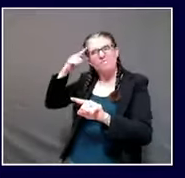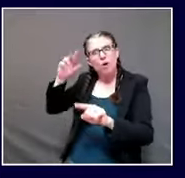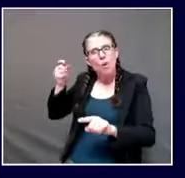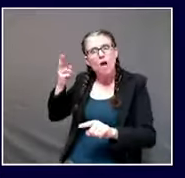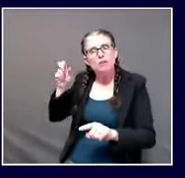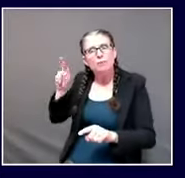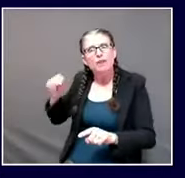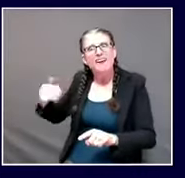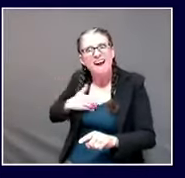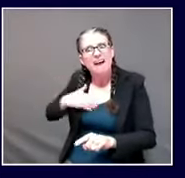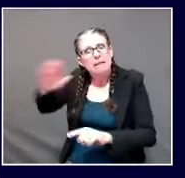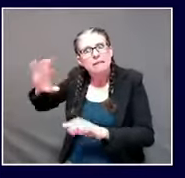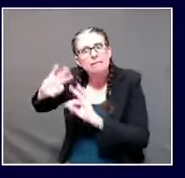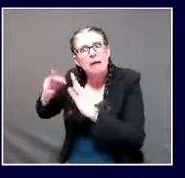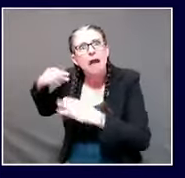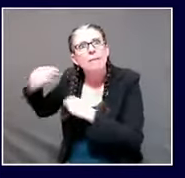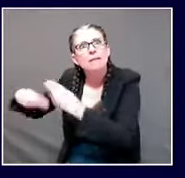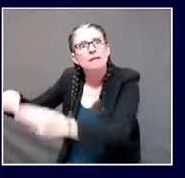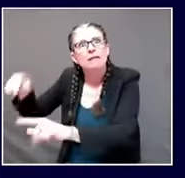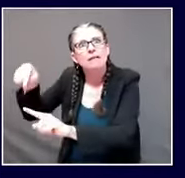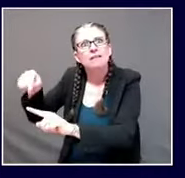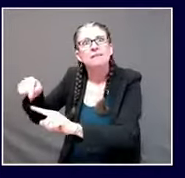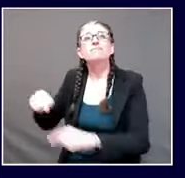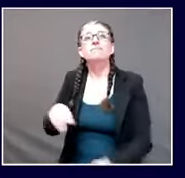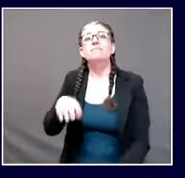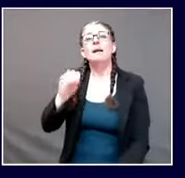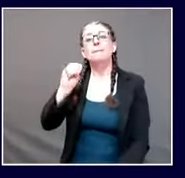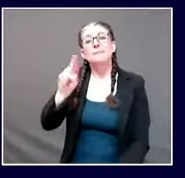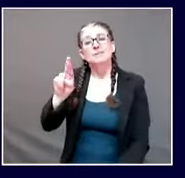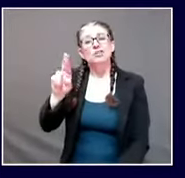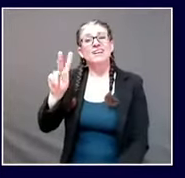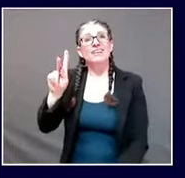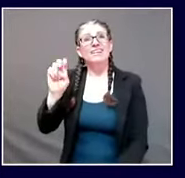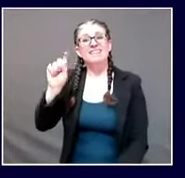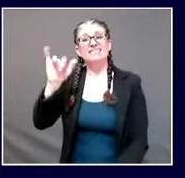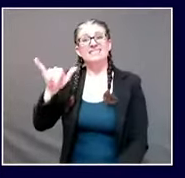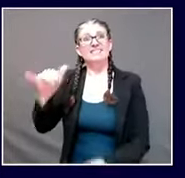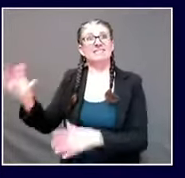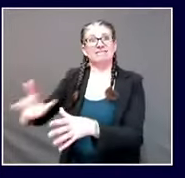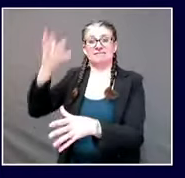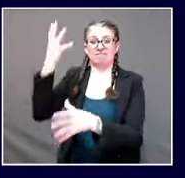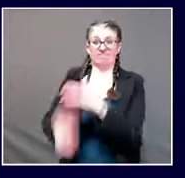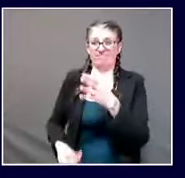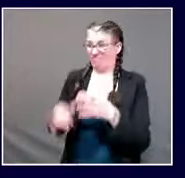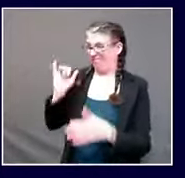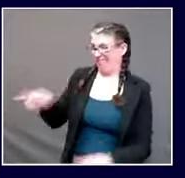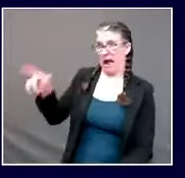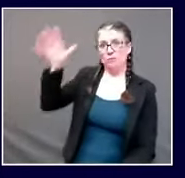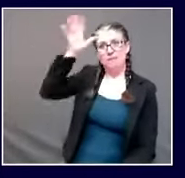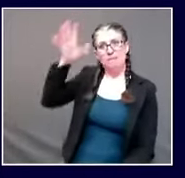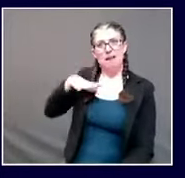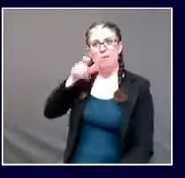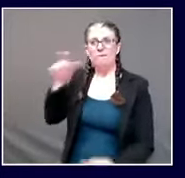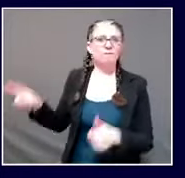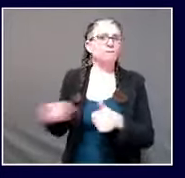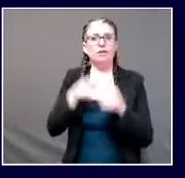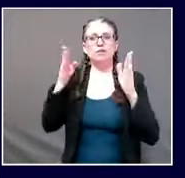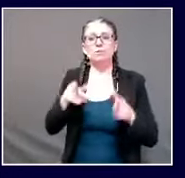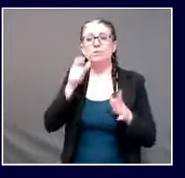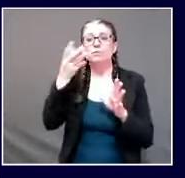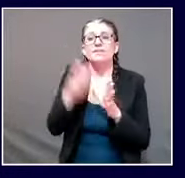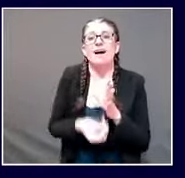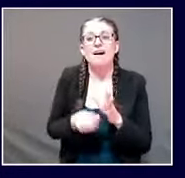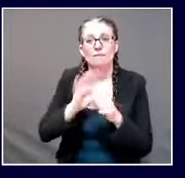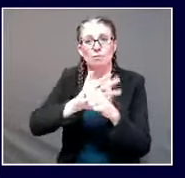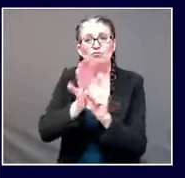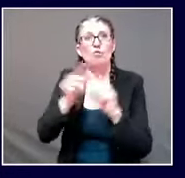another 189 people have lost their lives with COVID-19. Yesterday, the United States hit